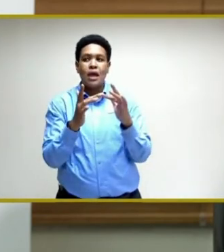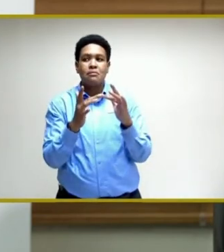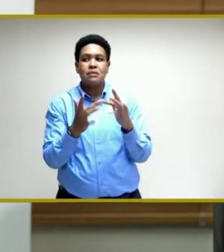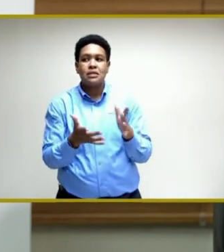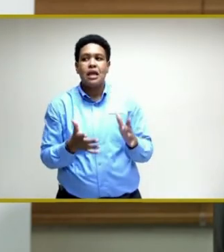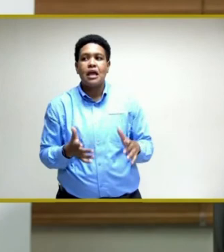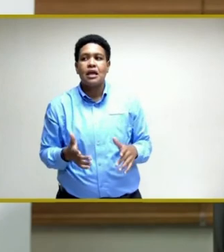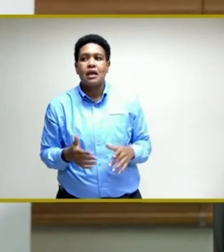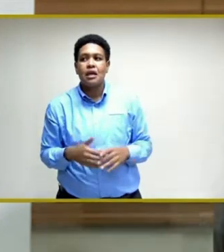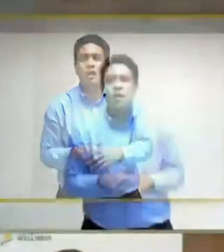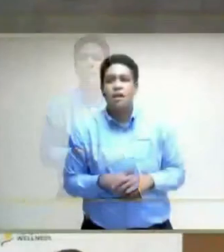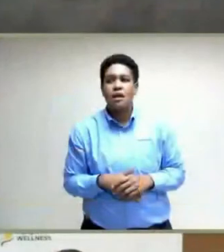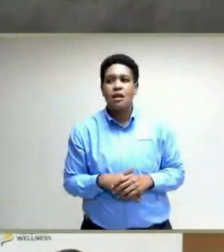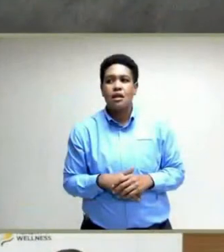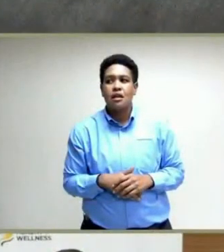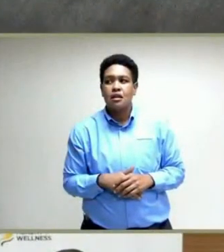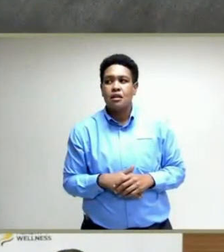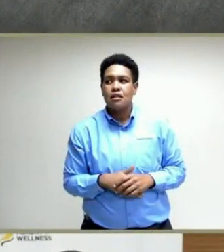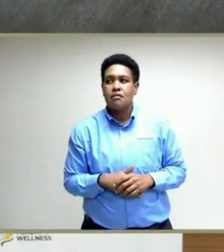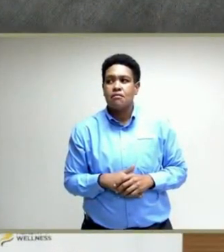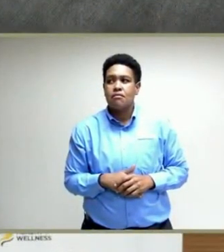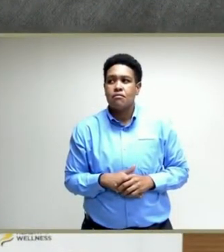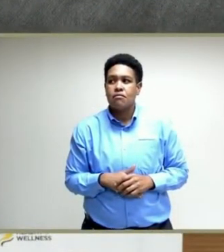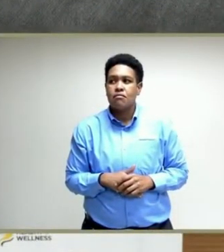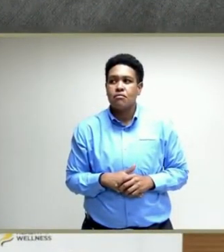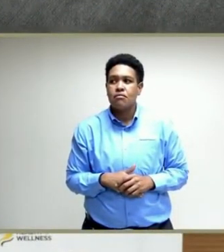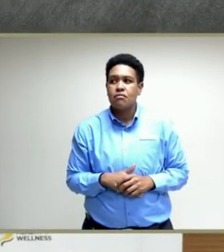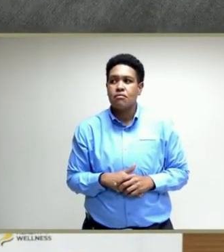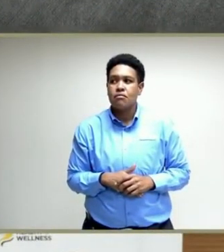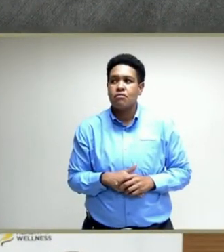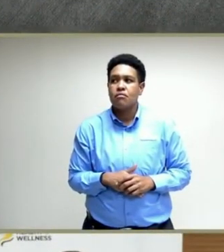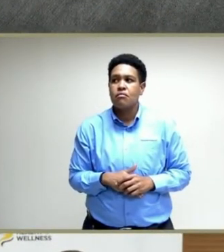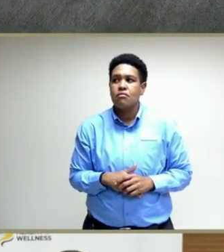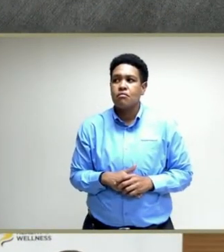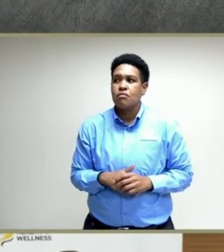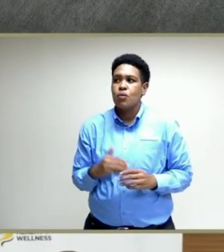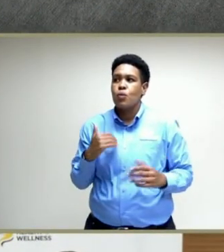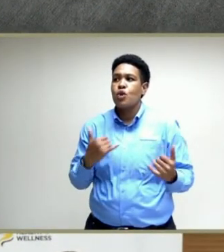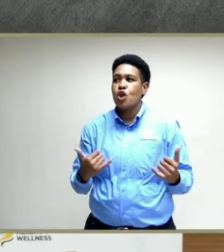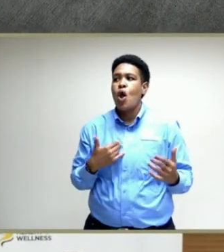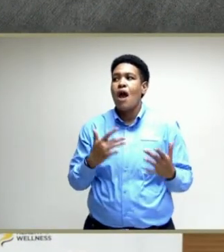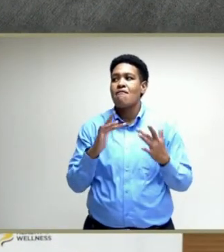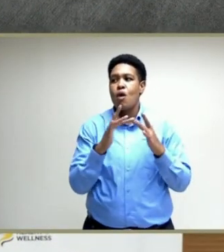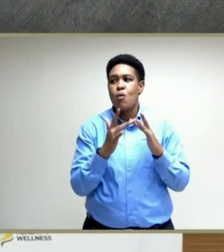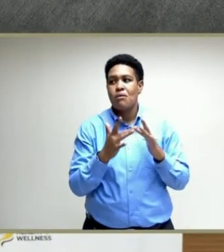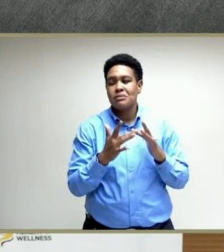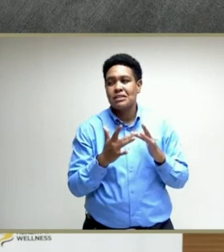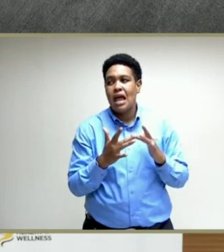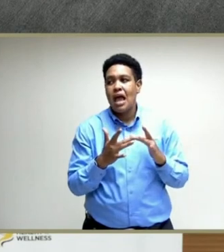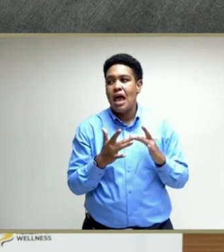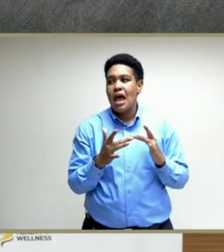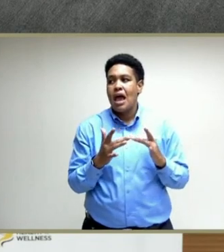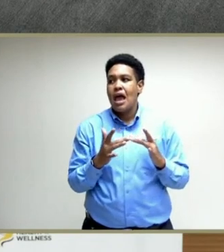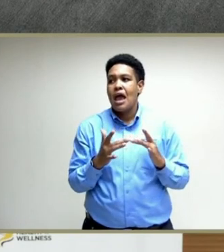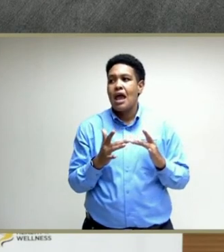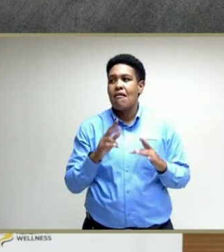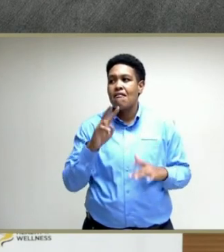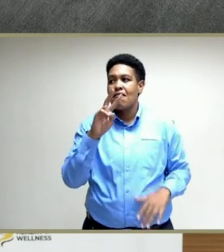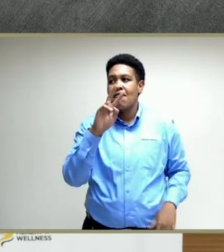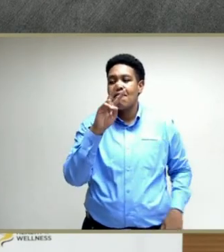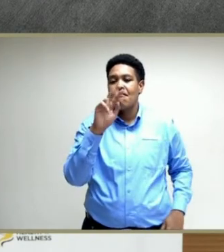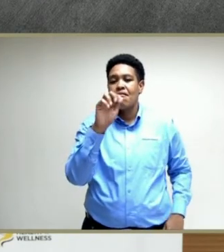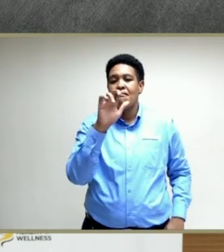Are you going to bring that up, Stephen? We now have a website which is vaccination